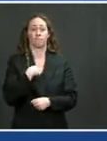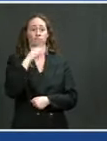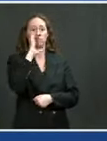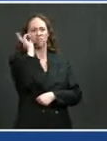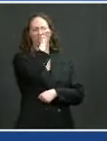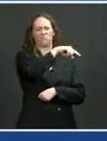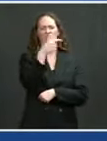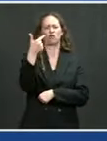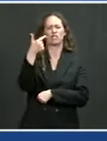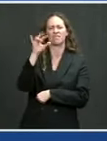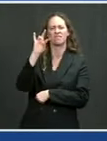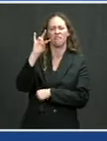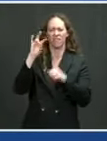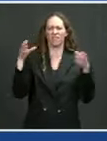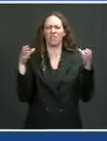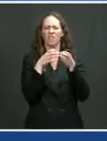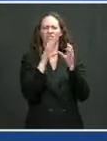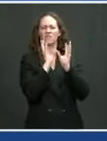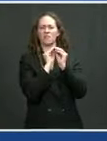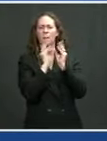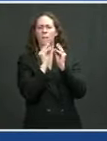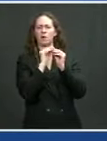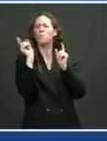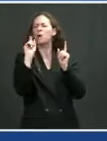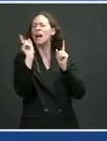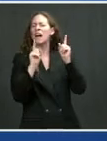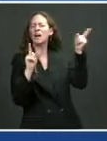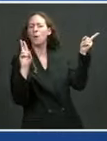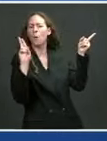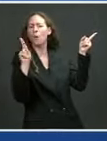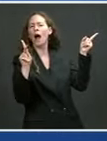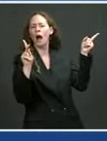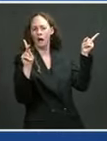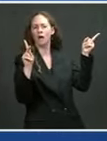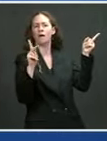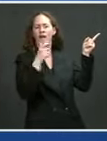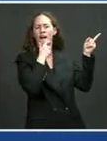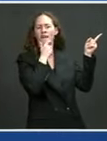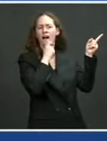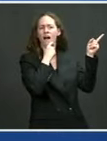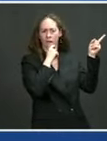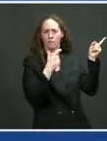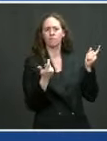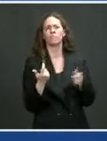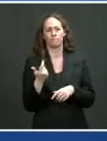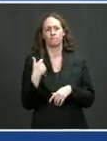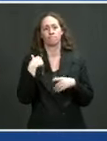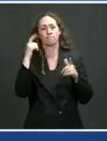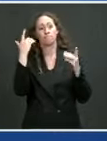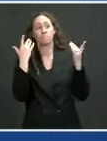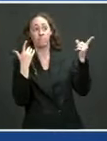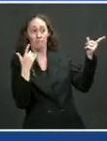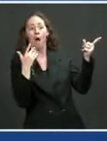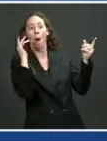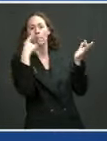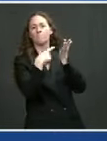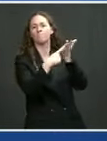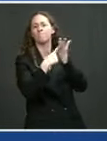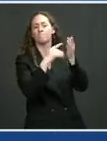This is a unique moment in history, and it requires American leadership. But I want to be clear,